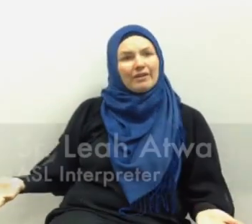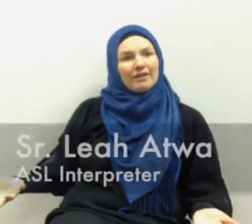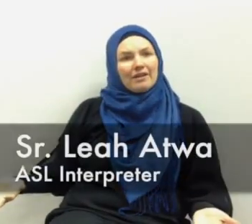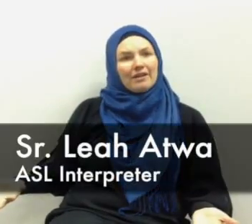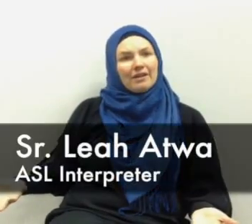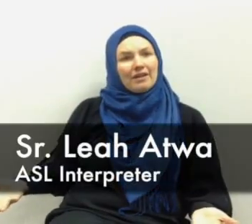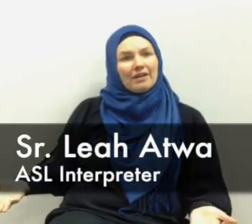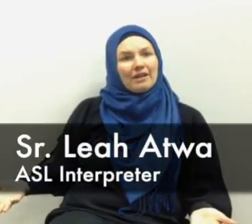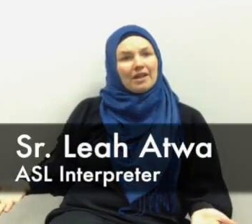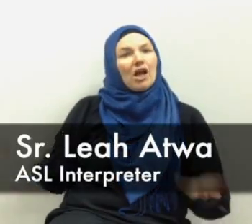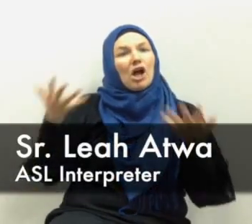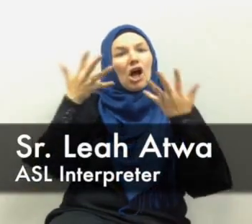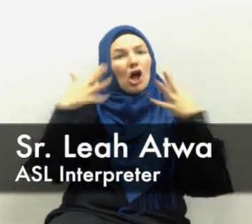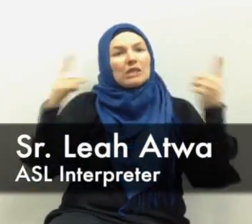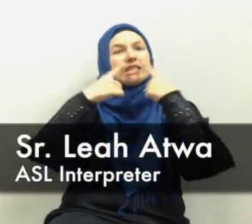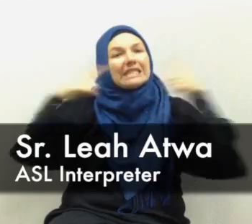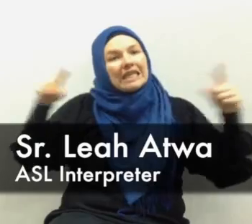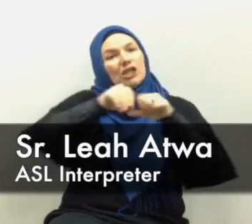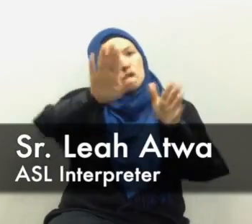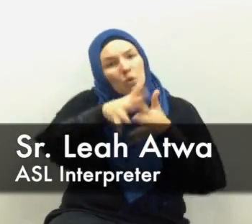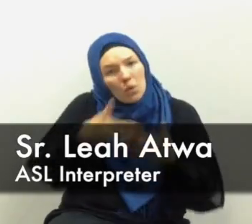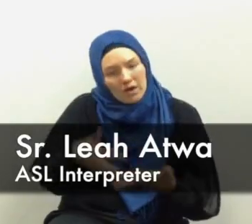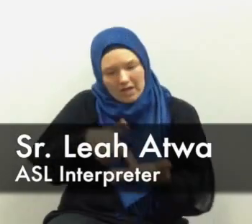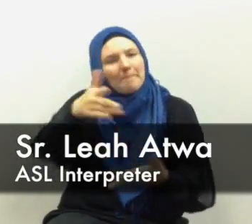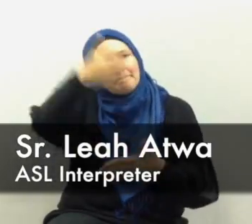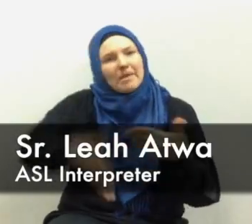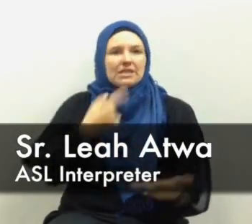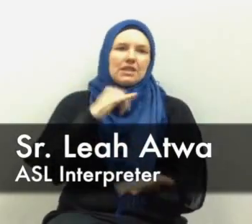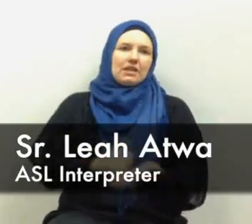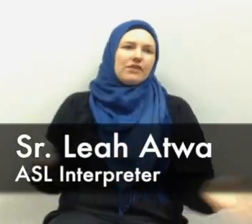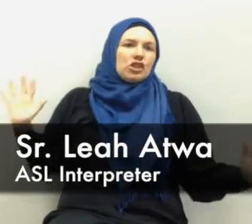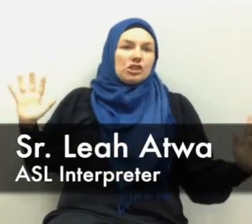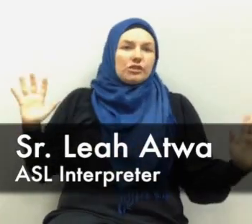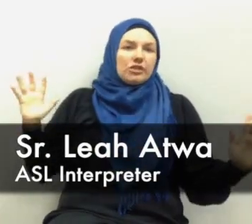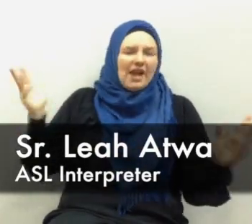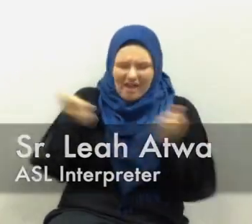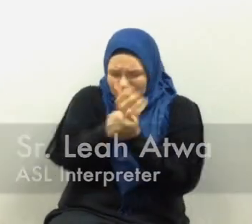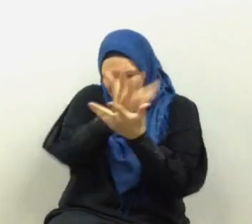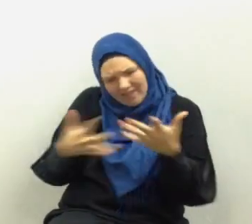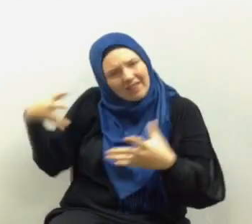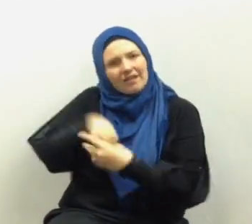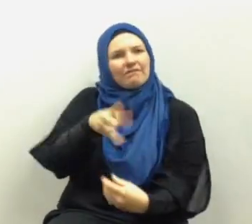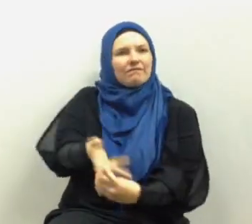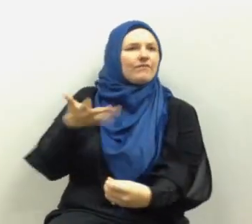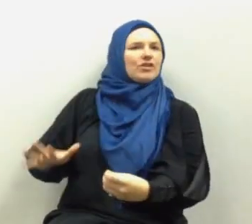which is already declared in your book as complete it's finished